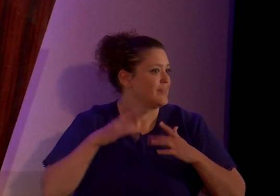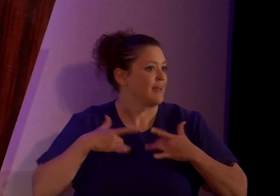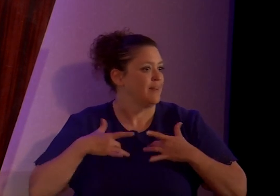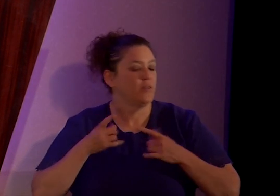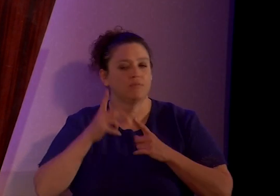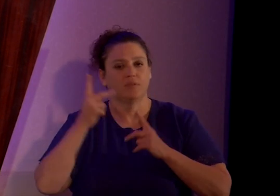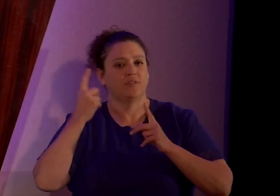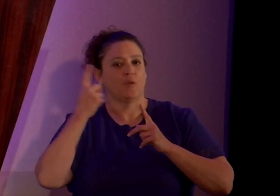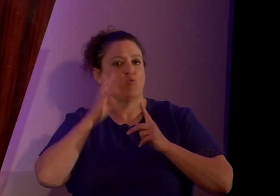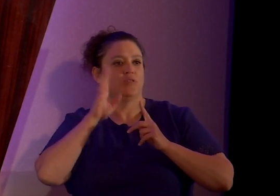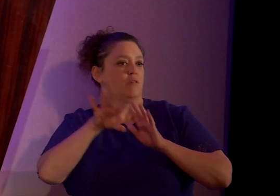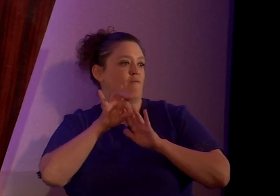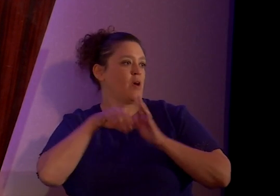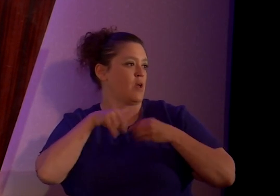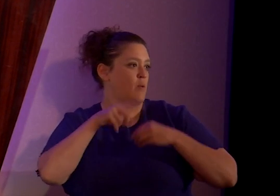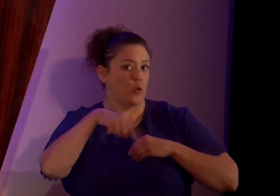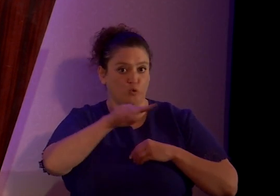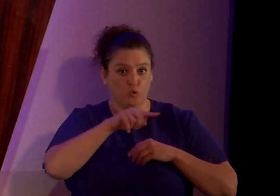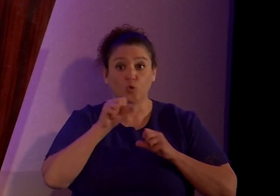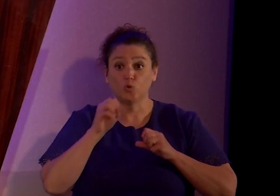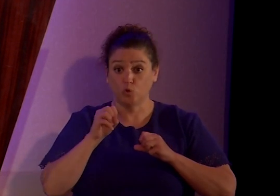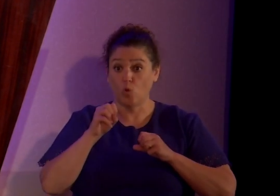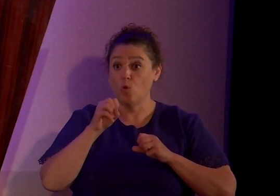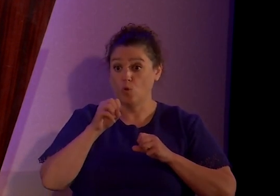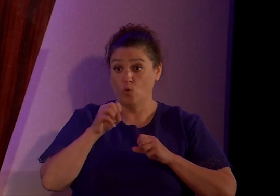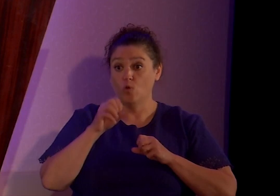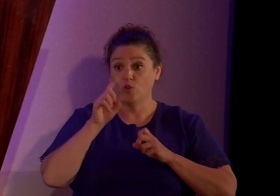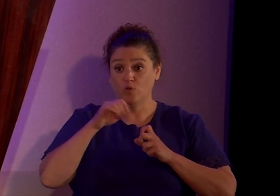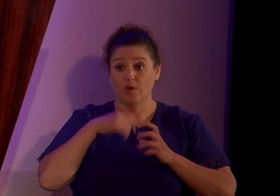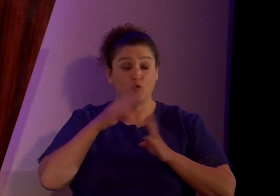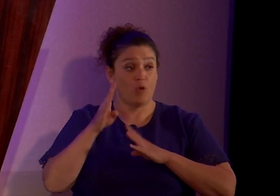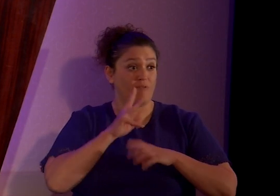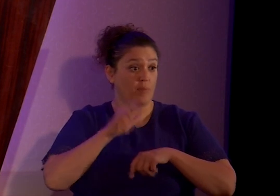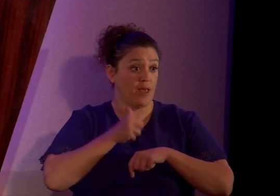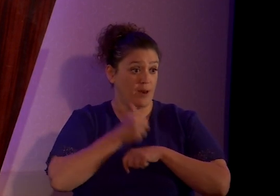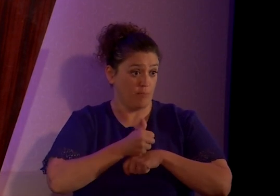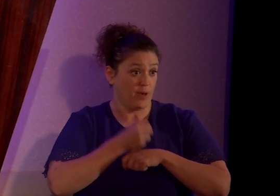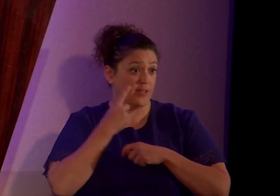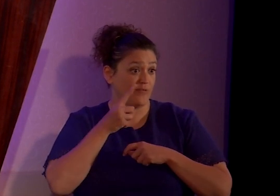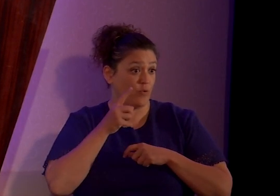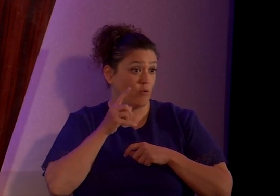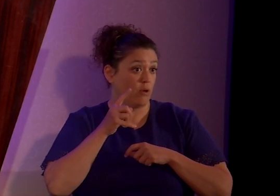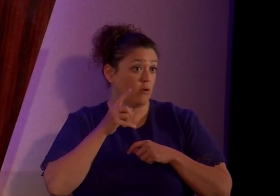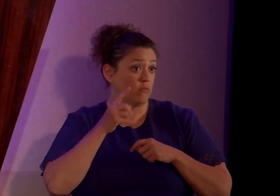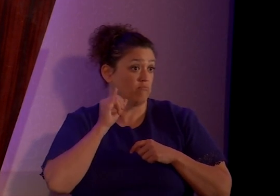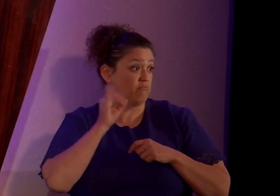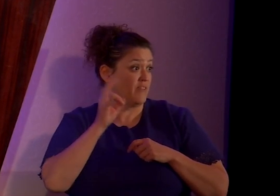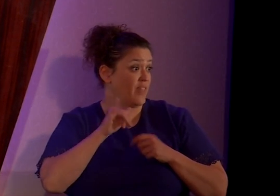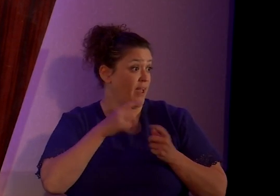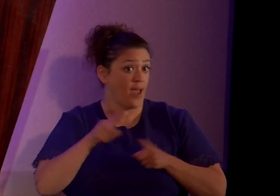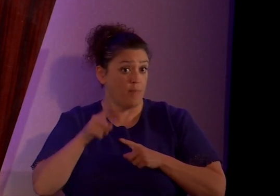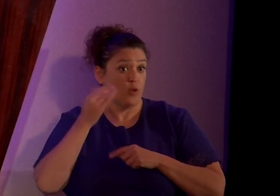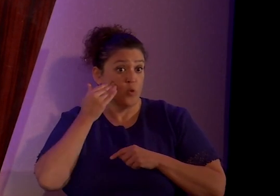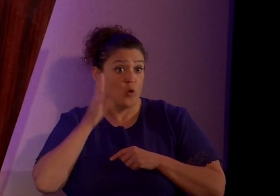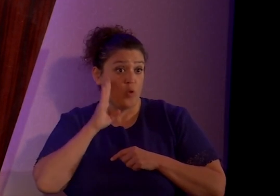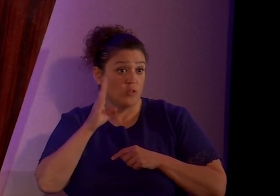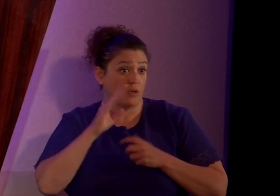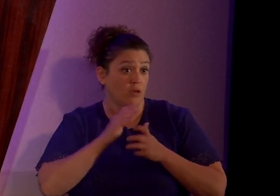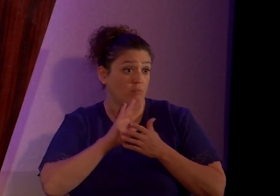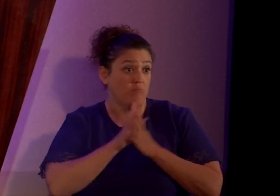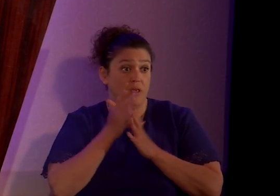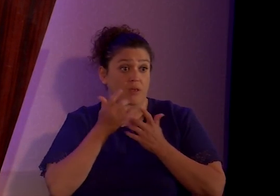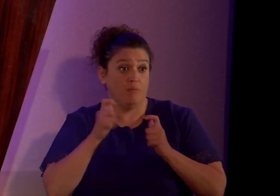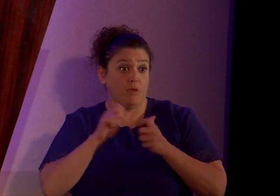be found out. So, you either, you need to have a plan in place for when that happens if you know it's going to be a big deal.